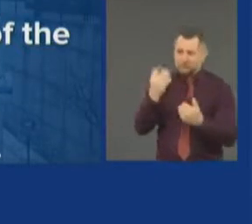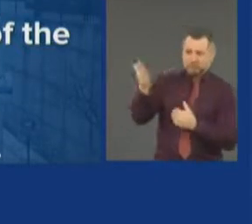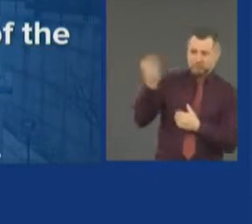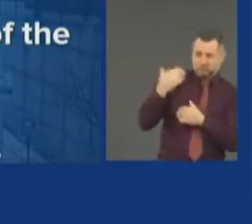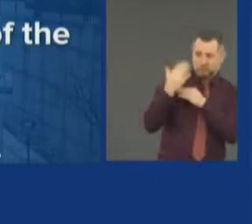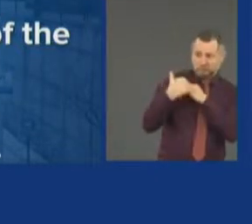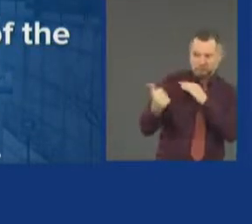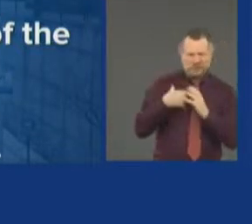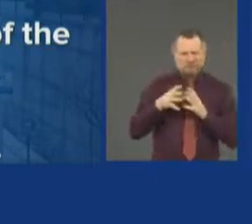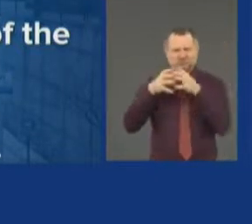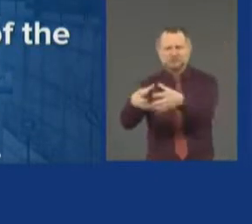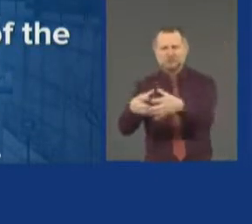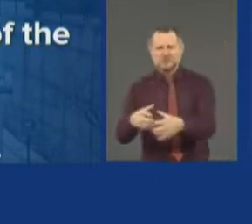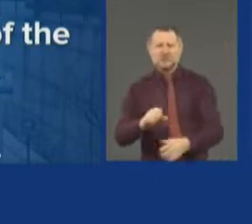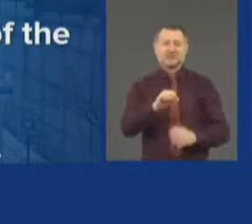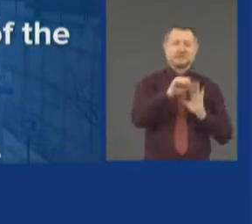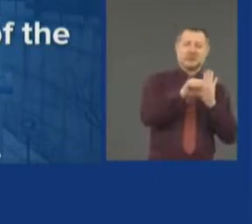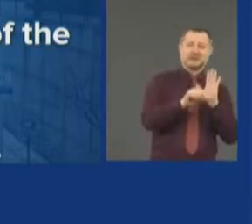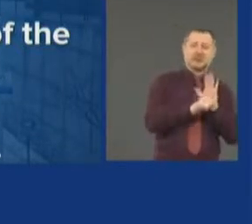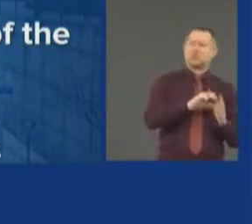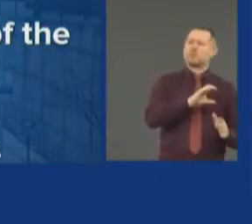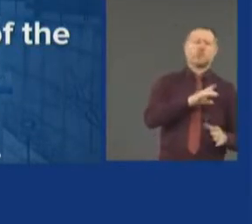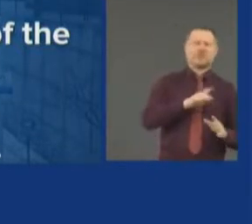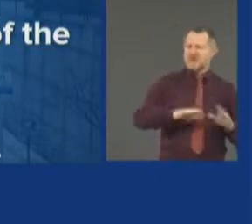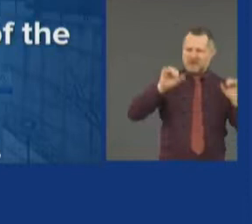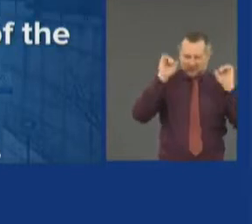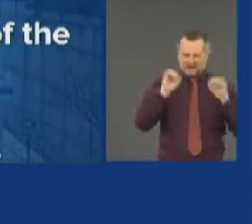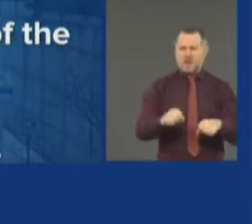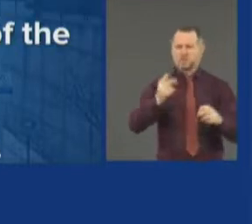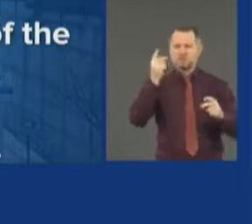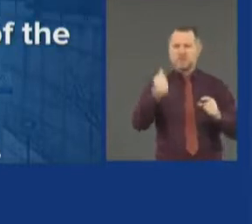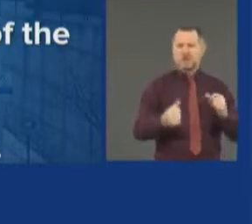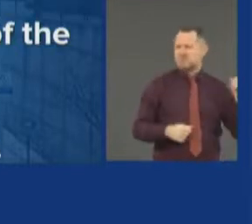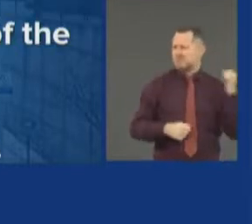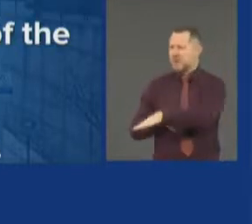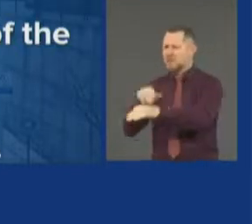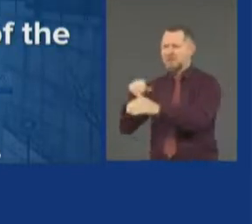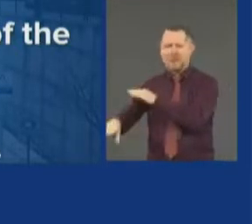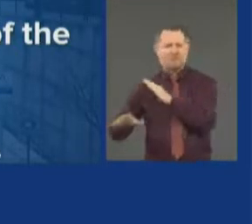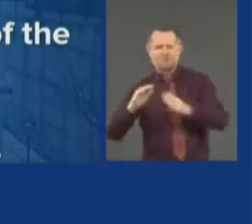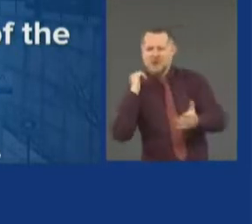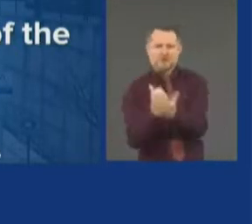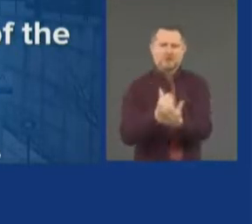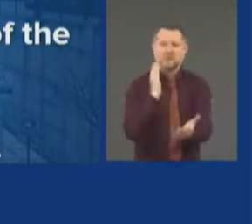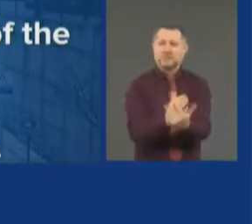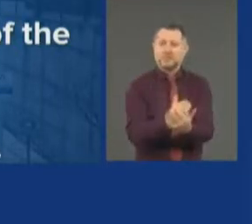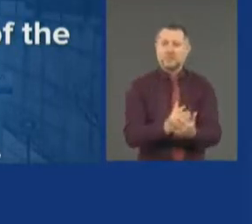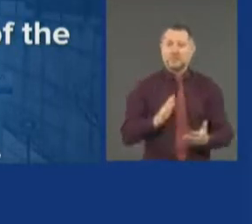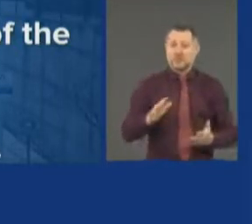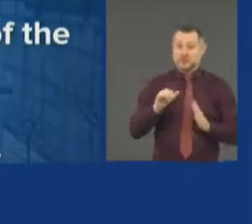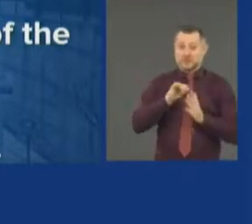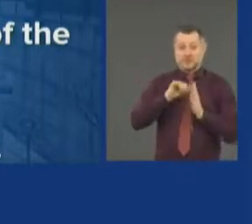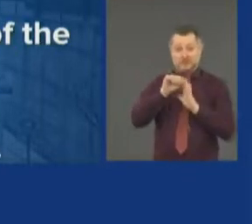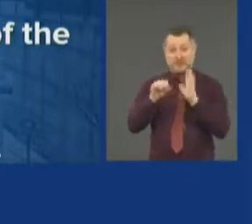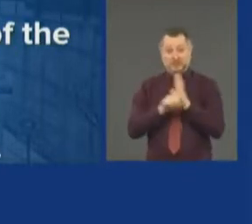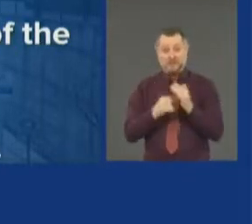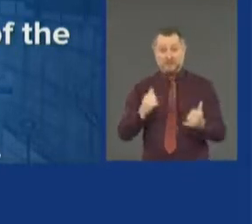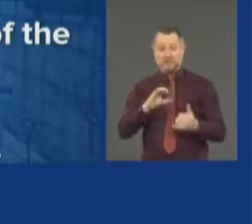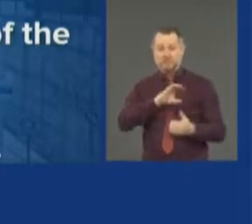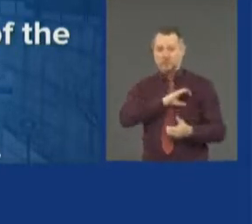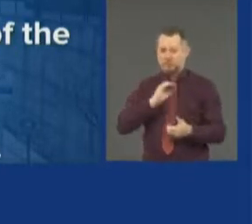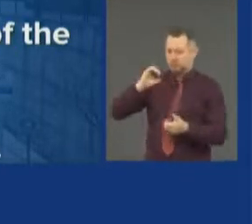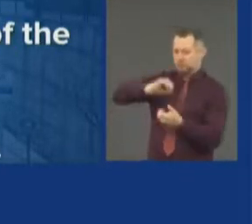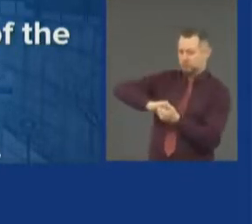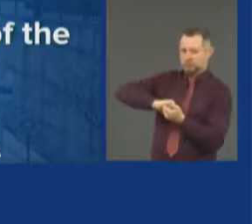across the state. They can be deployed anywhere in the state. State police are working with many cities in upstate New York.